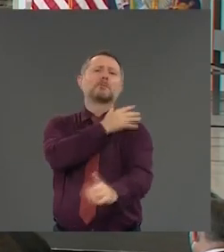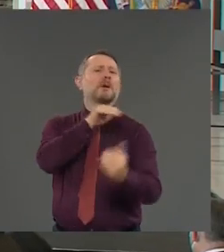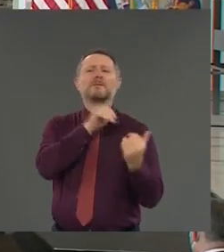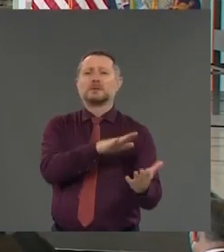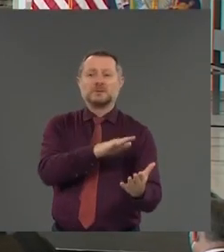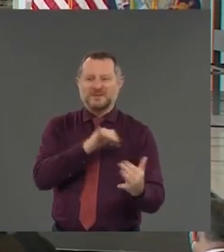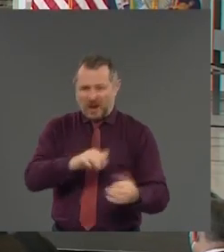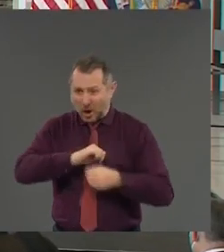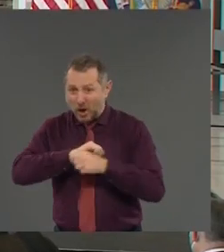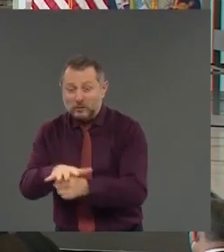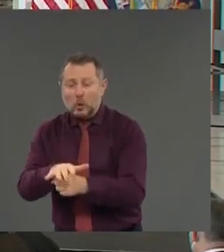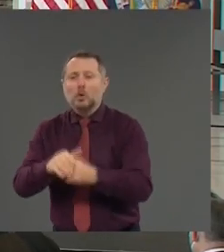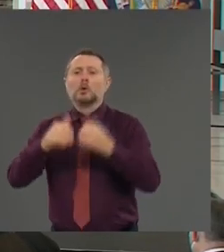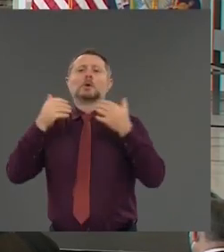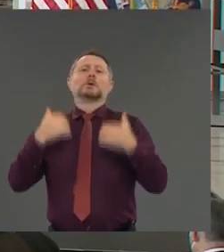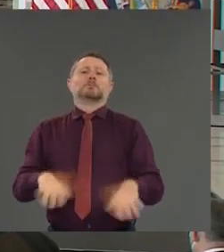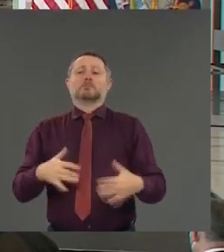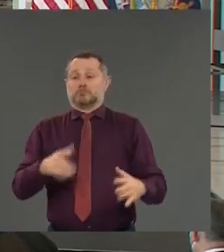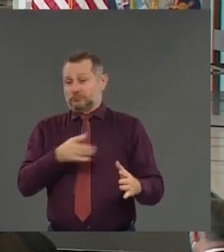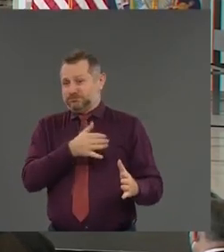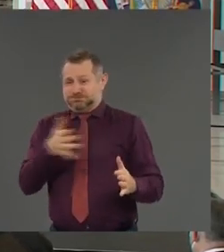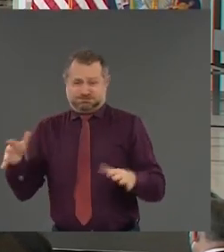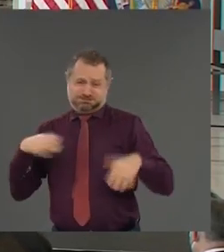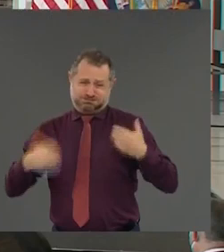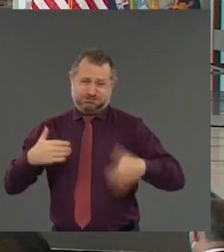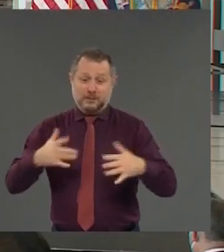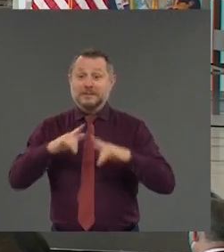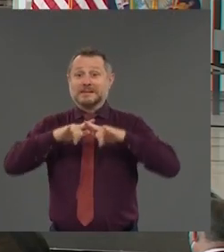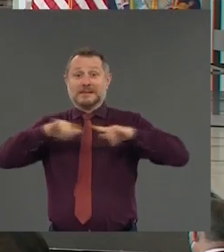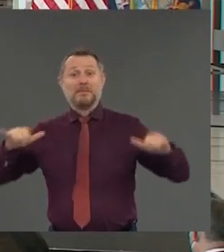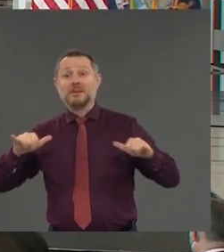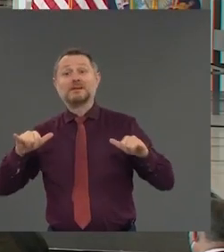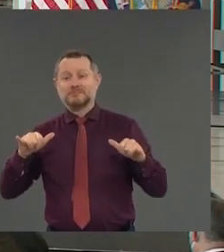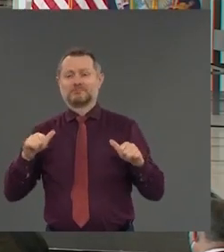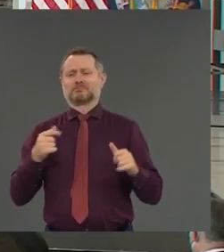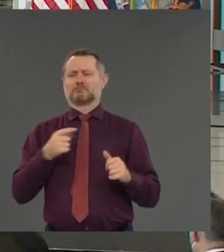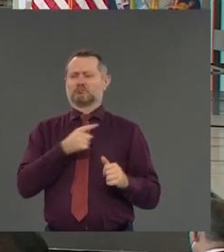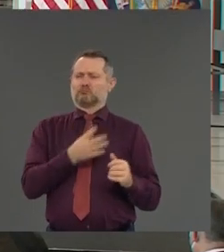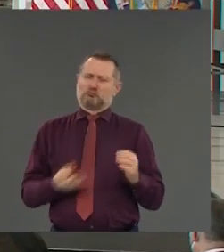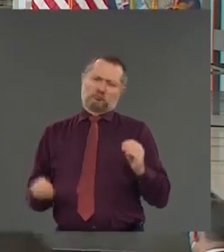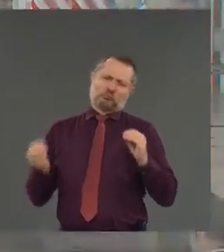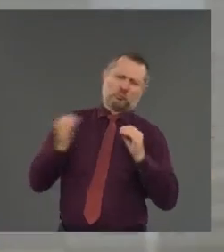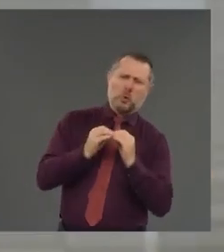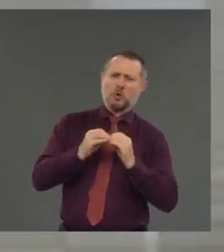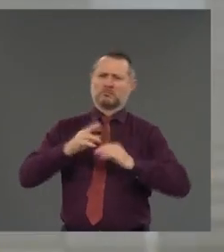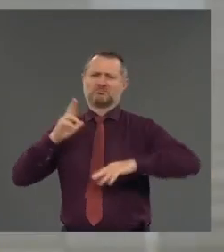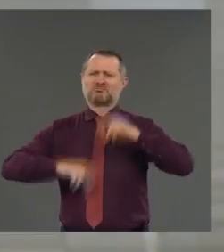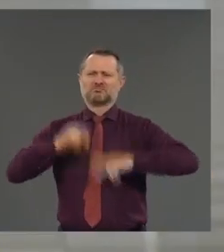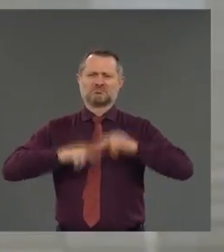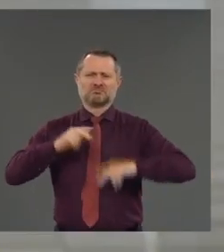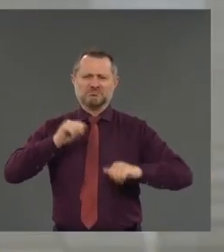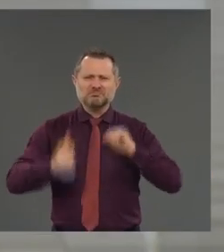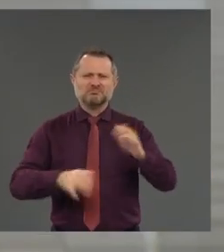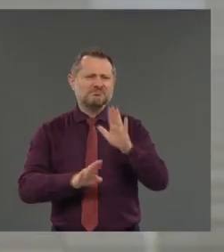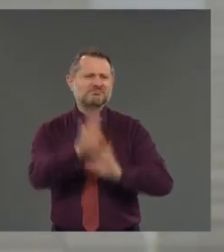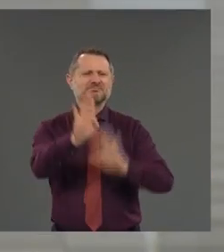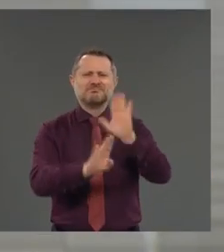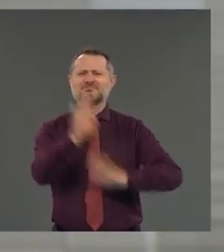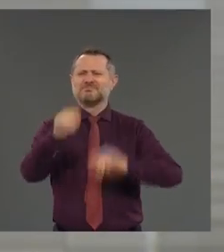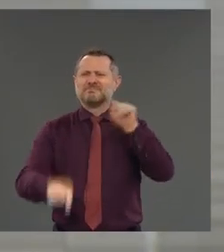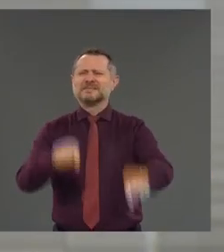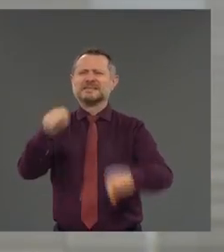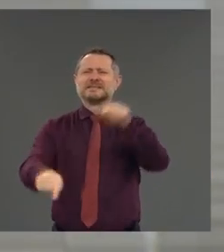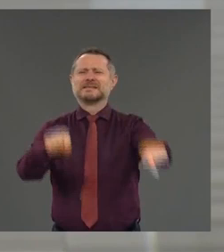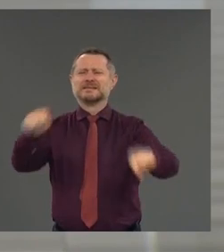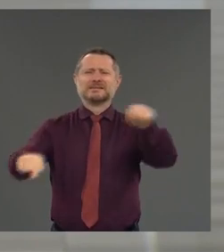and in the meantime, doing more construction and development than anyone in